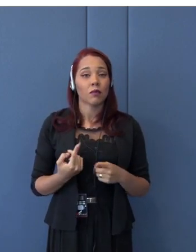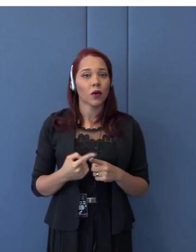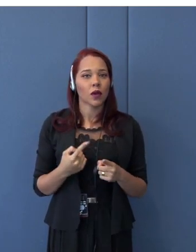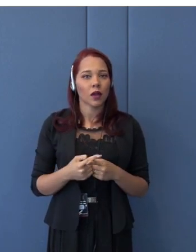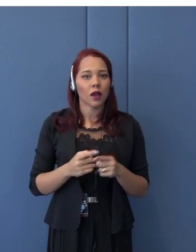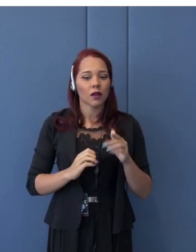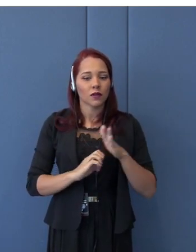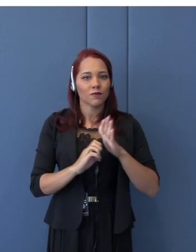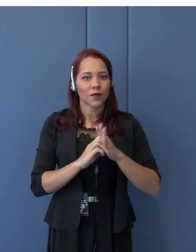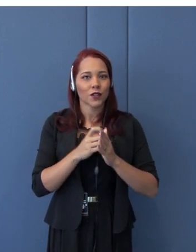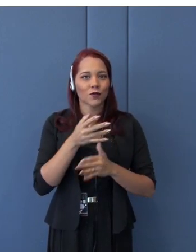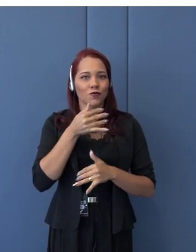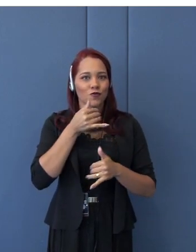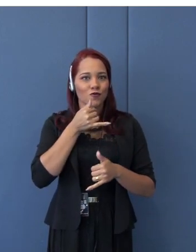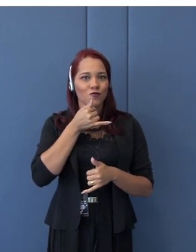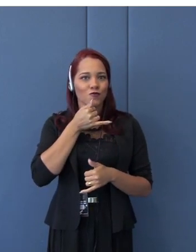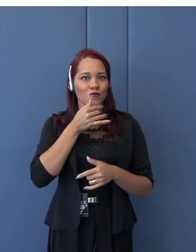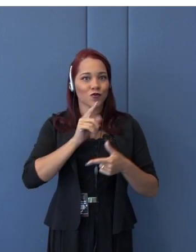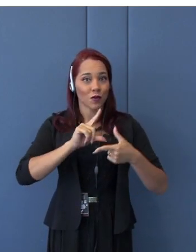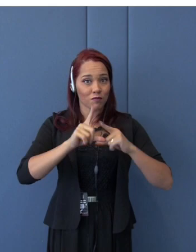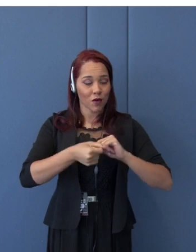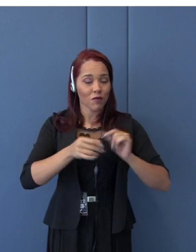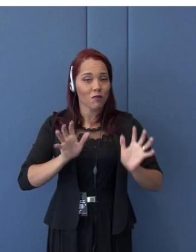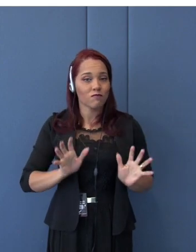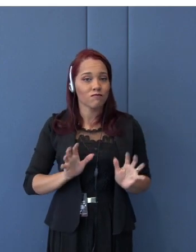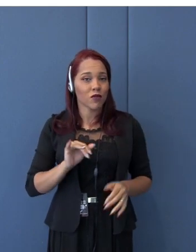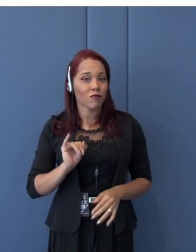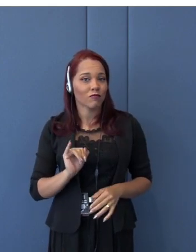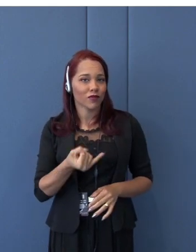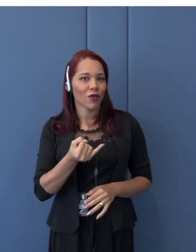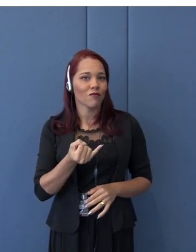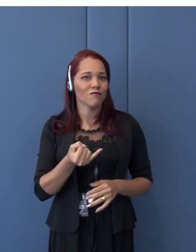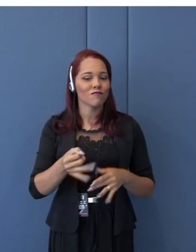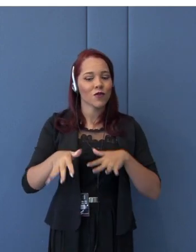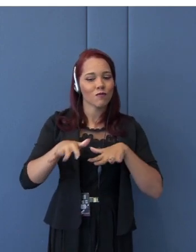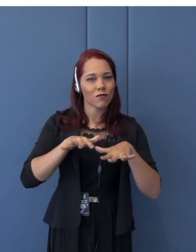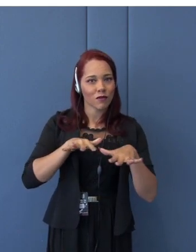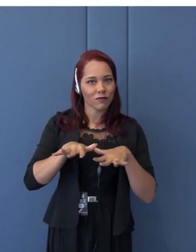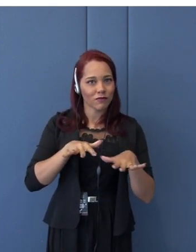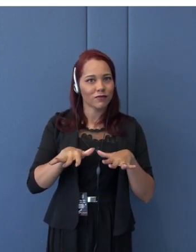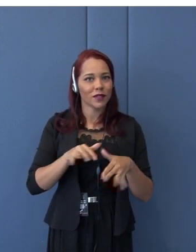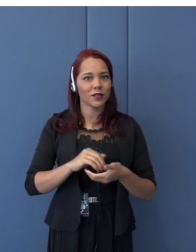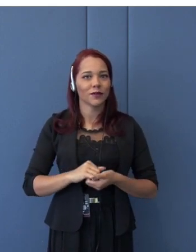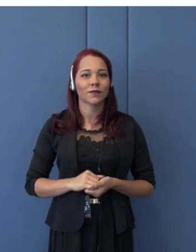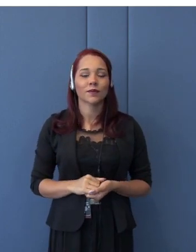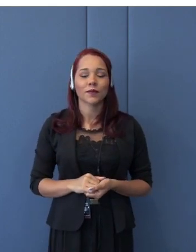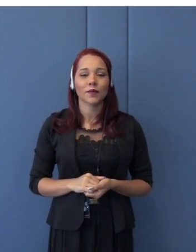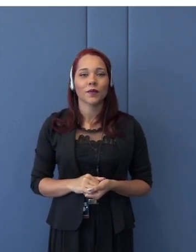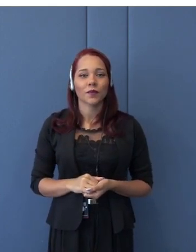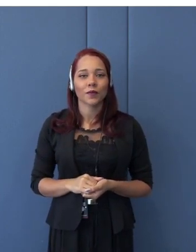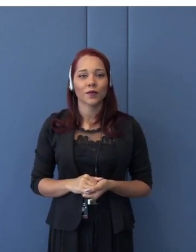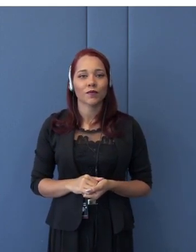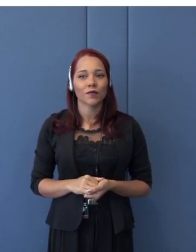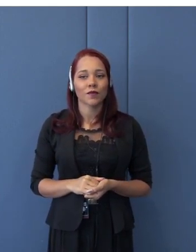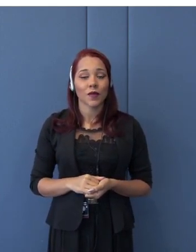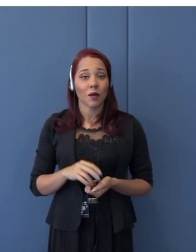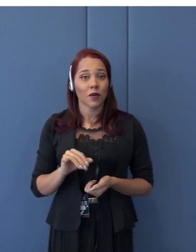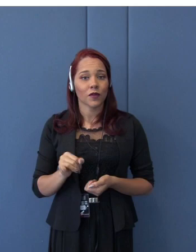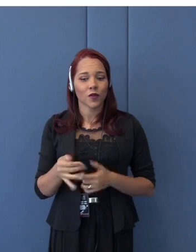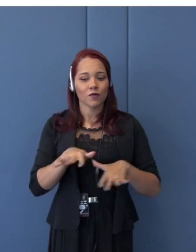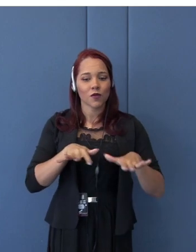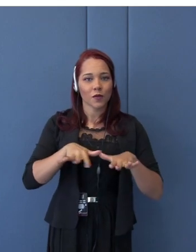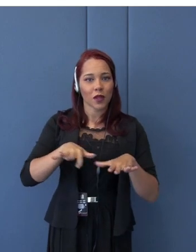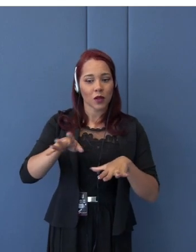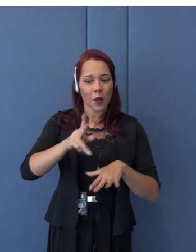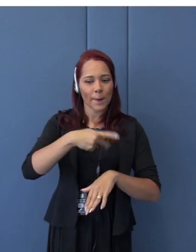countries. ASEAN, meaning Association of Southeast Asian Nations. There are 10 countries now. The ASEAN nation had